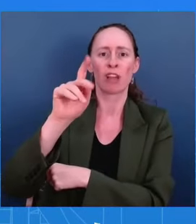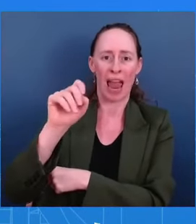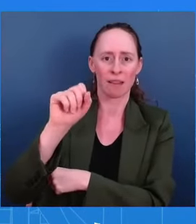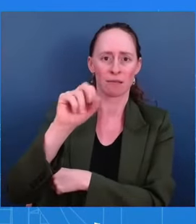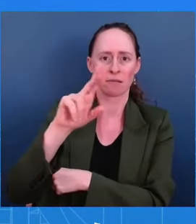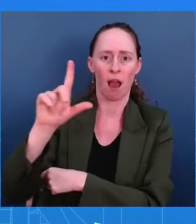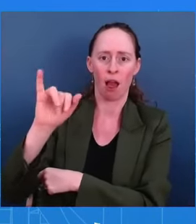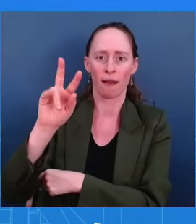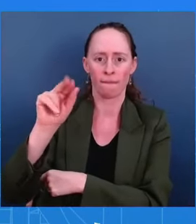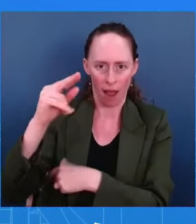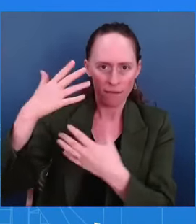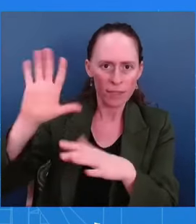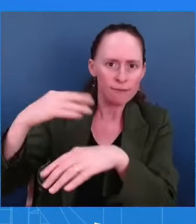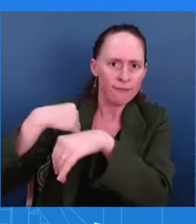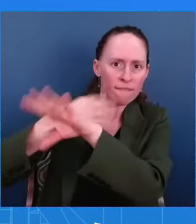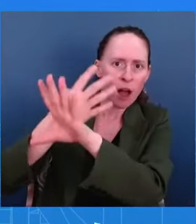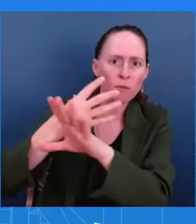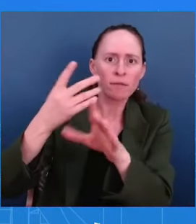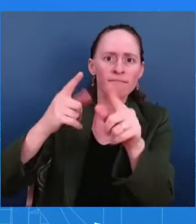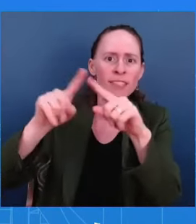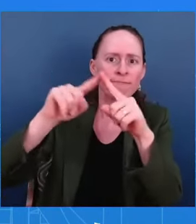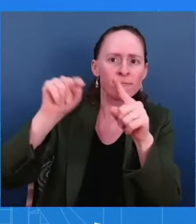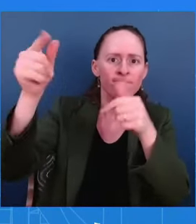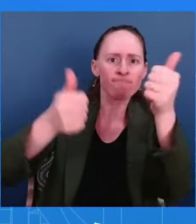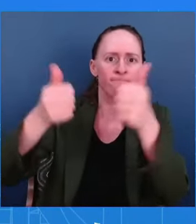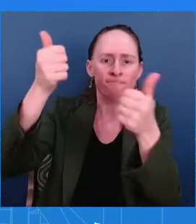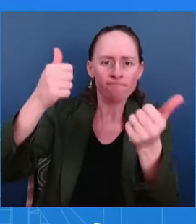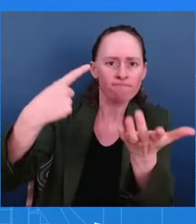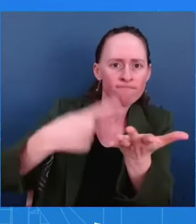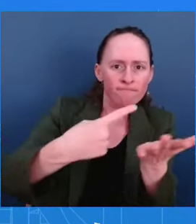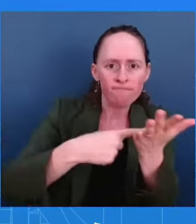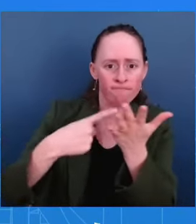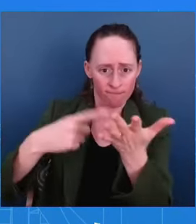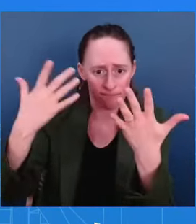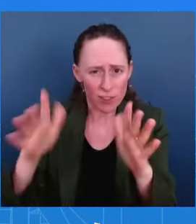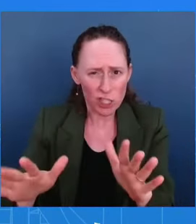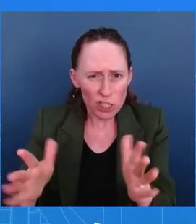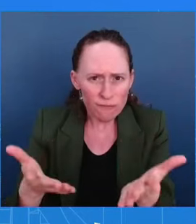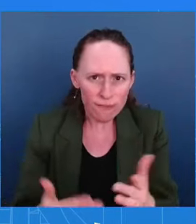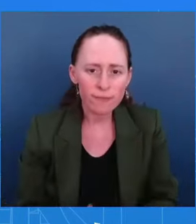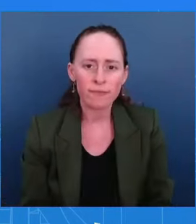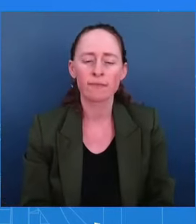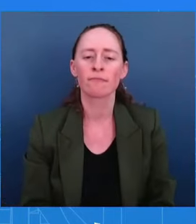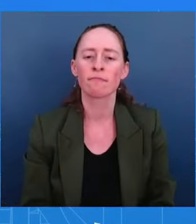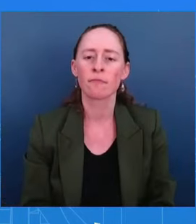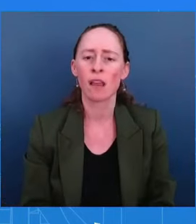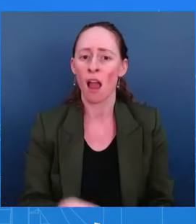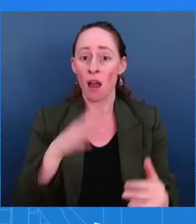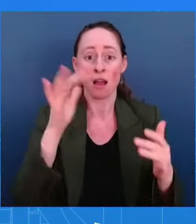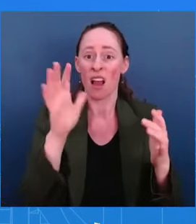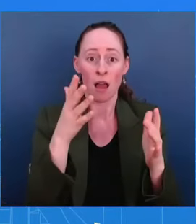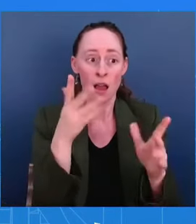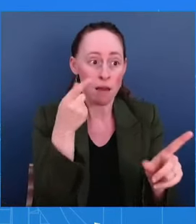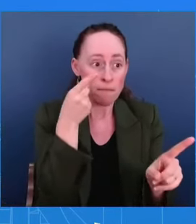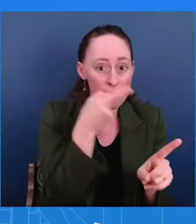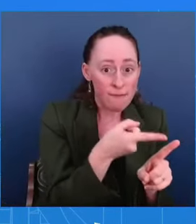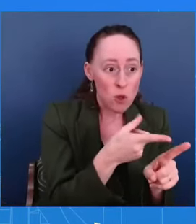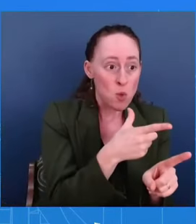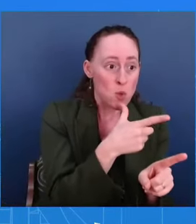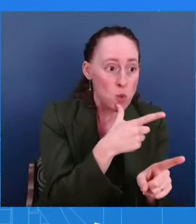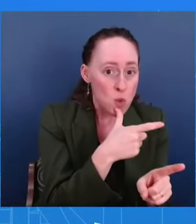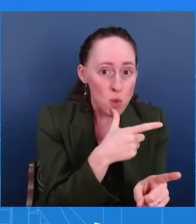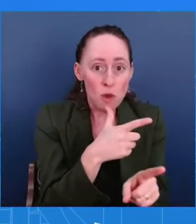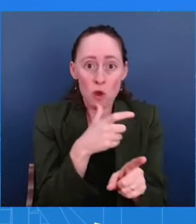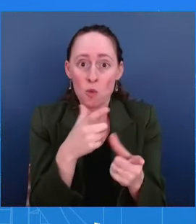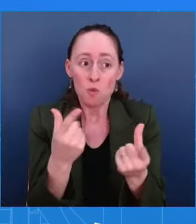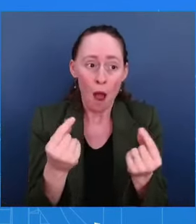confirm any specific individual sessions except to tell you that even today there have been ongoing conversations with our counterparts as